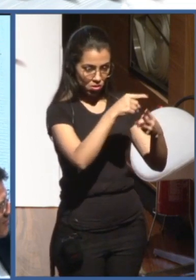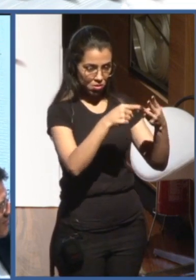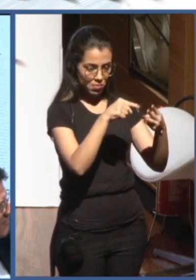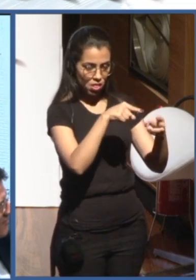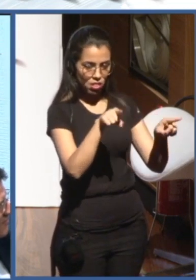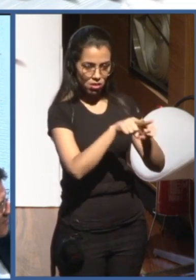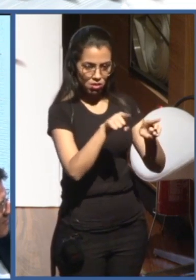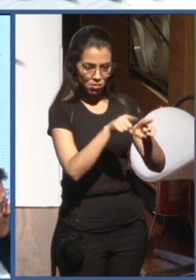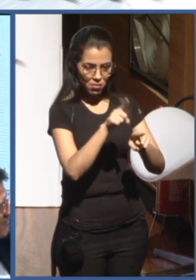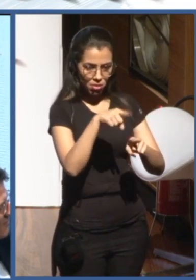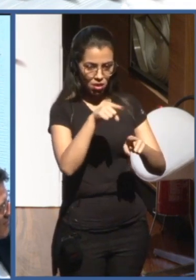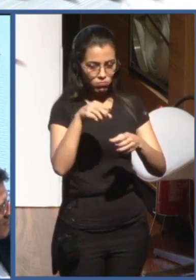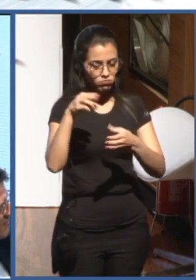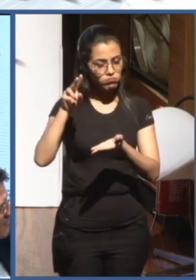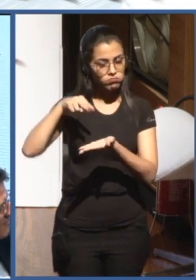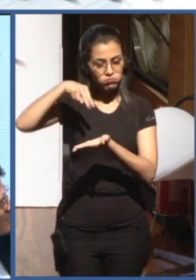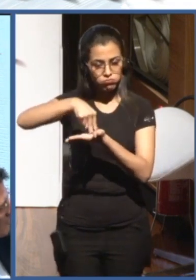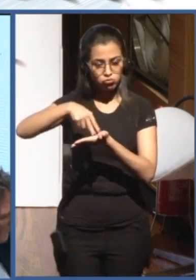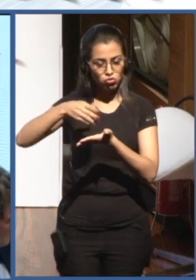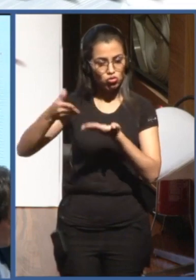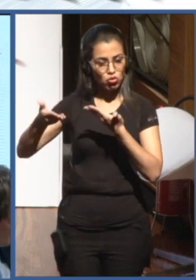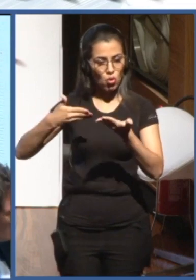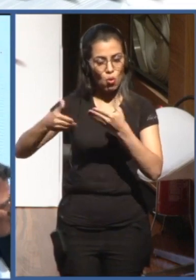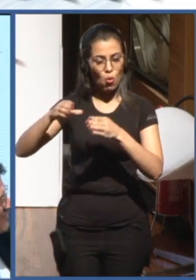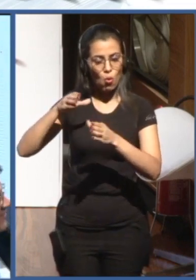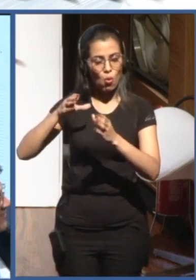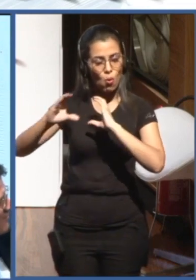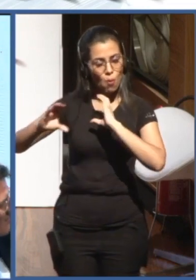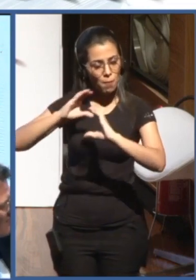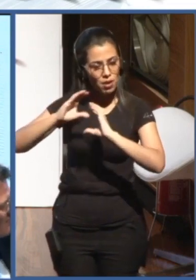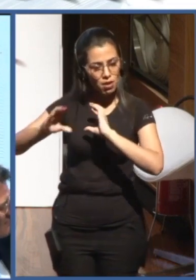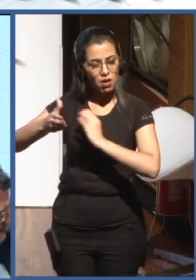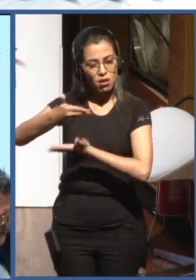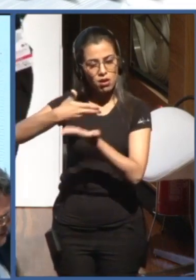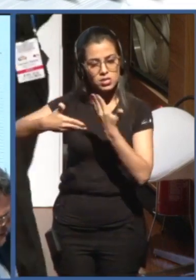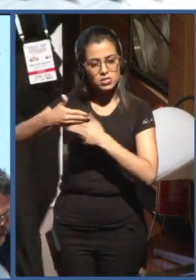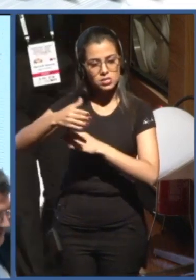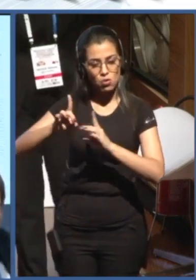with whom we are working very closely. Thank you very much for being with us today.